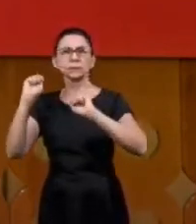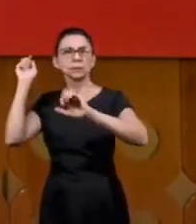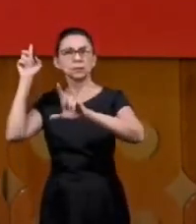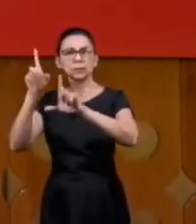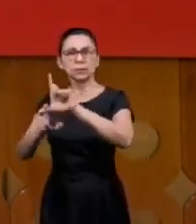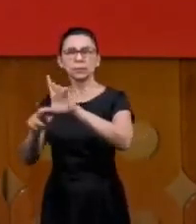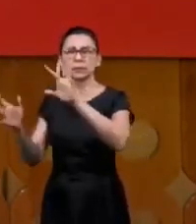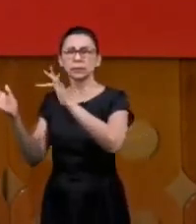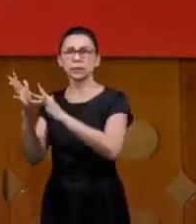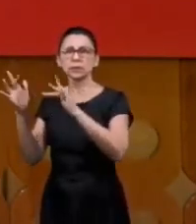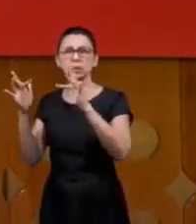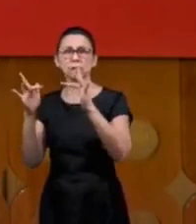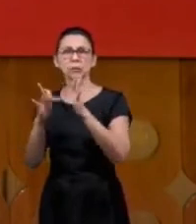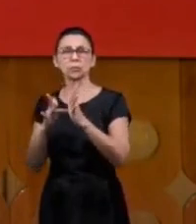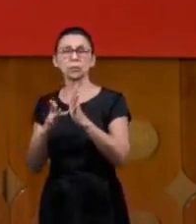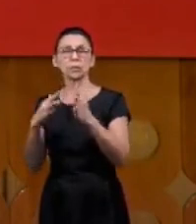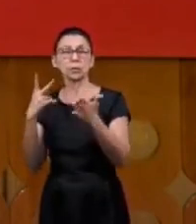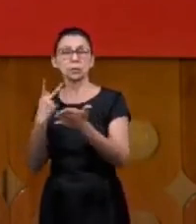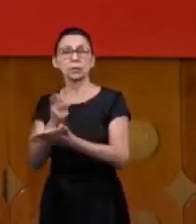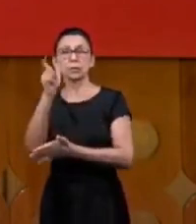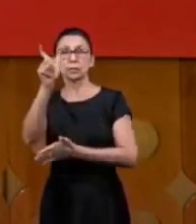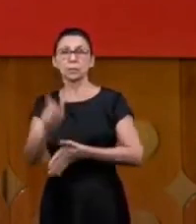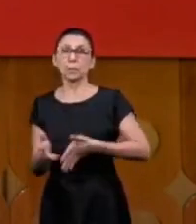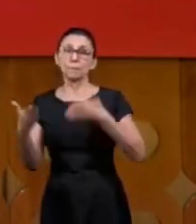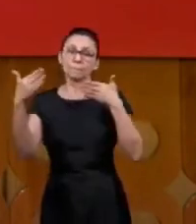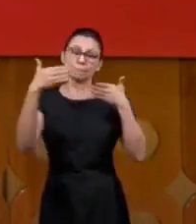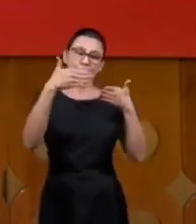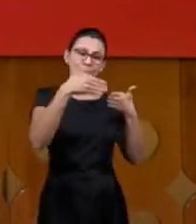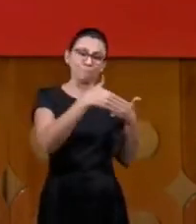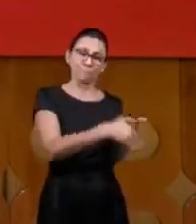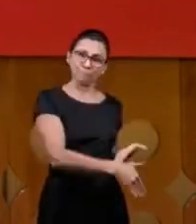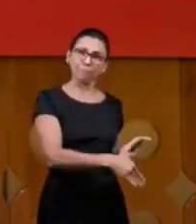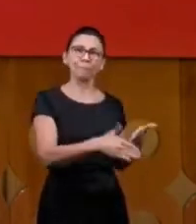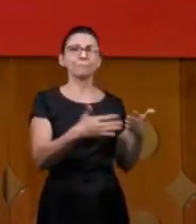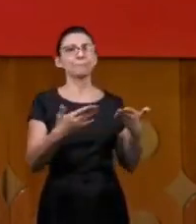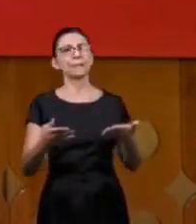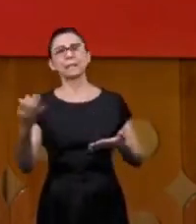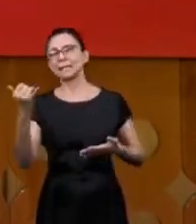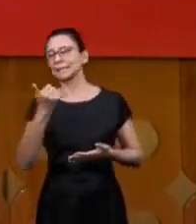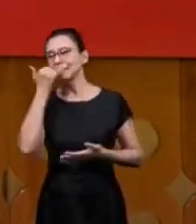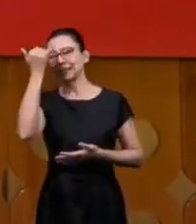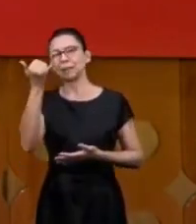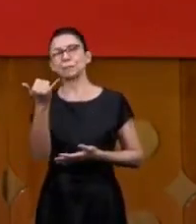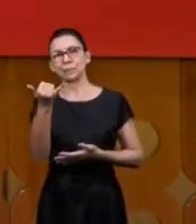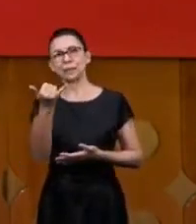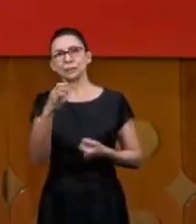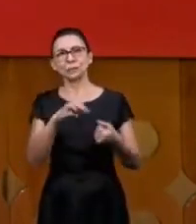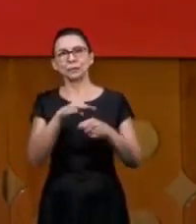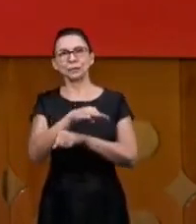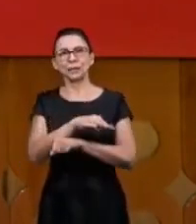to sink that's why the ministries when they're alone they sink and they end